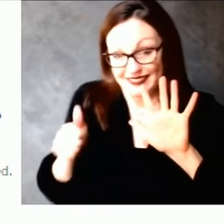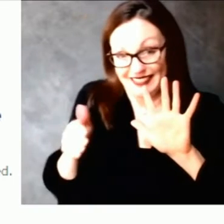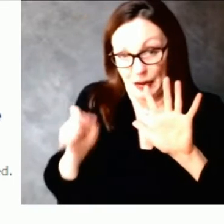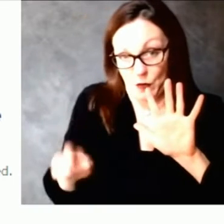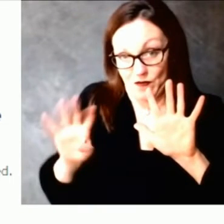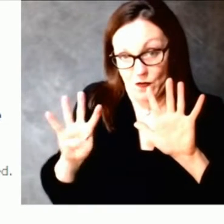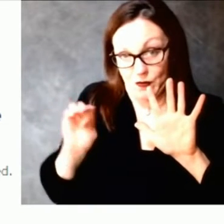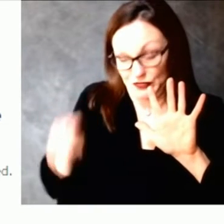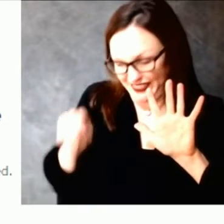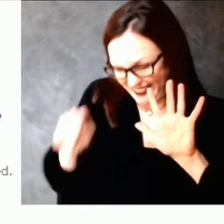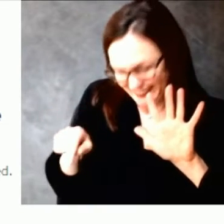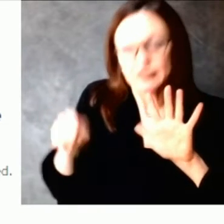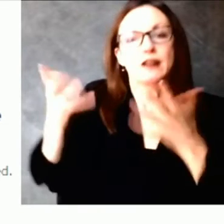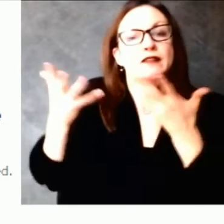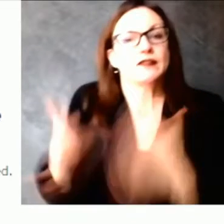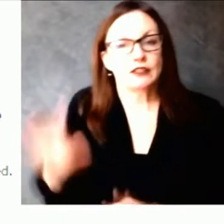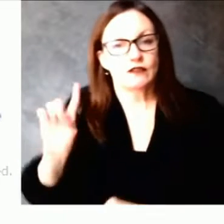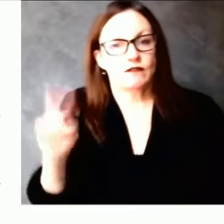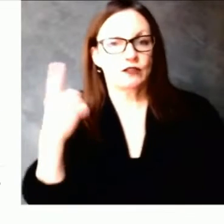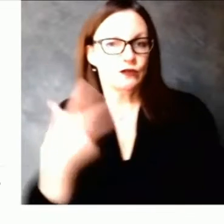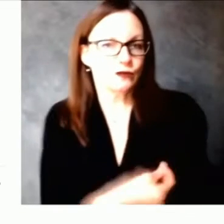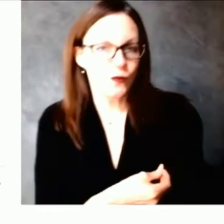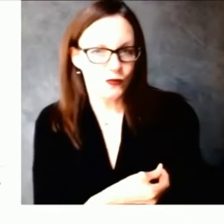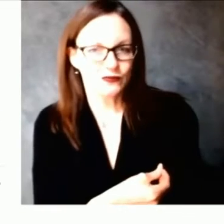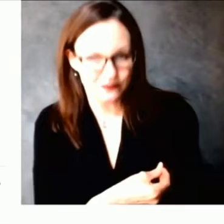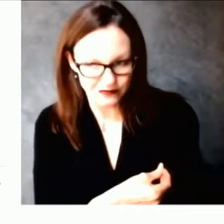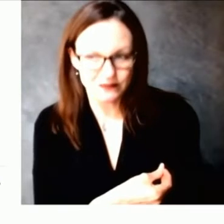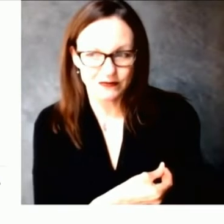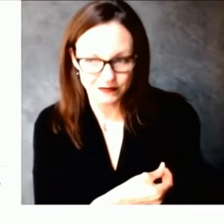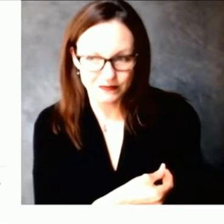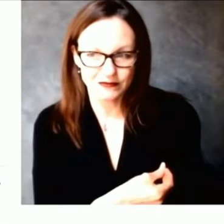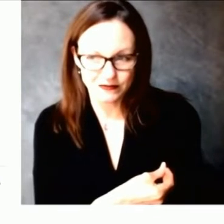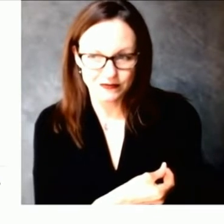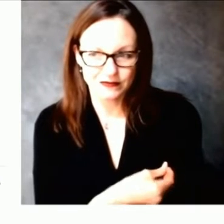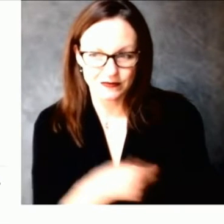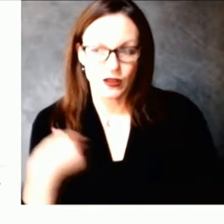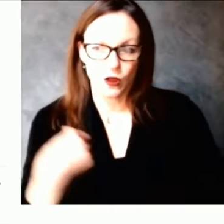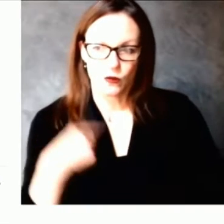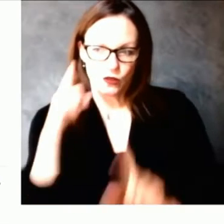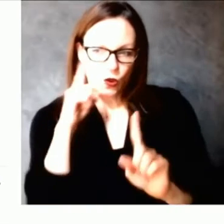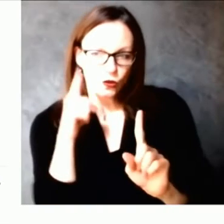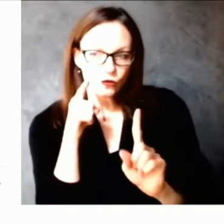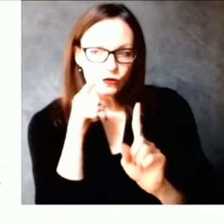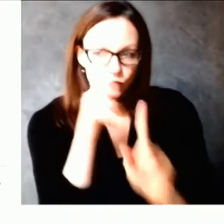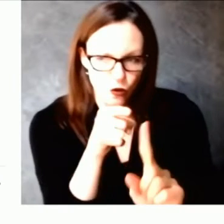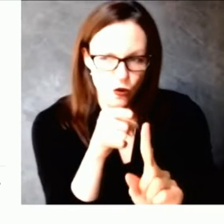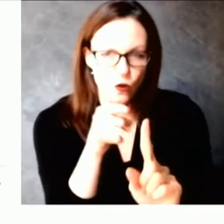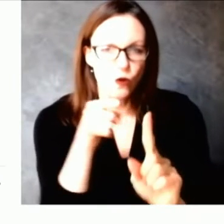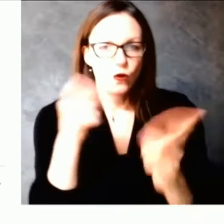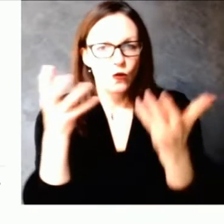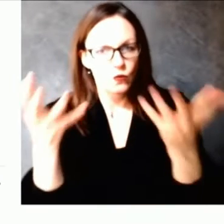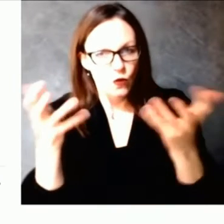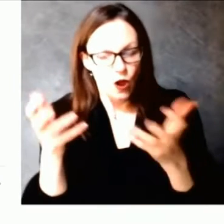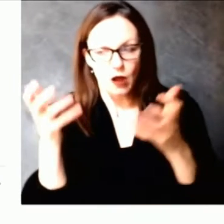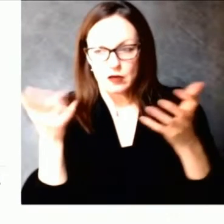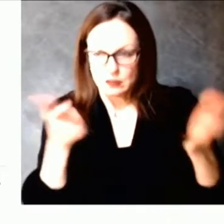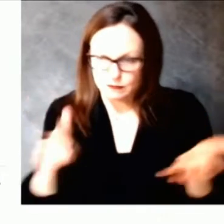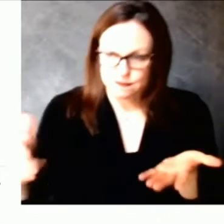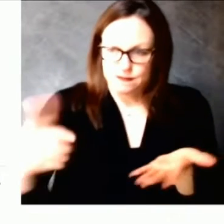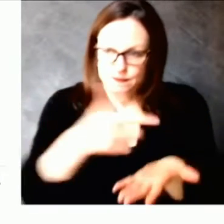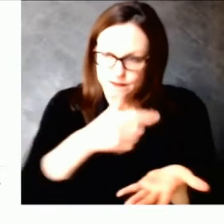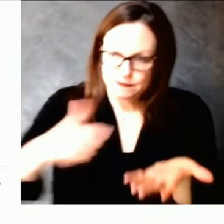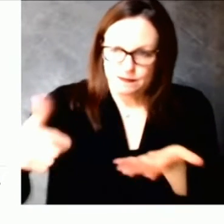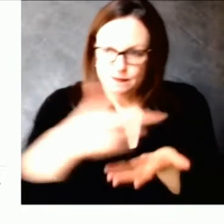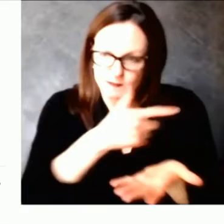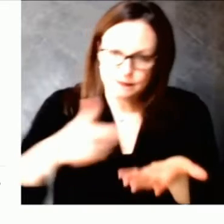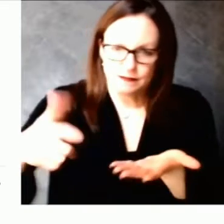Below the gauge, you will find percent of population vaccination breakdowns by demographic data such as age,